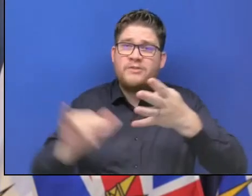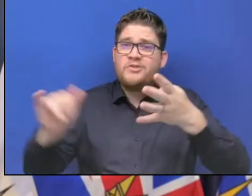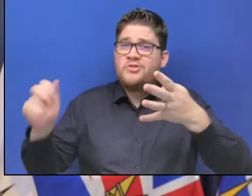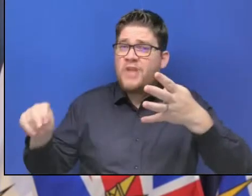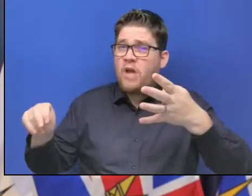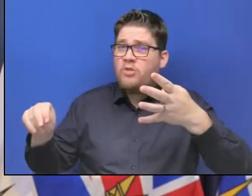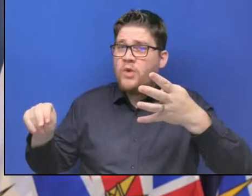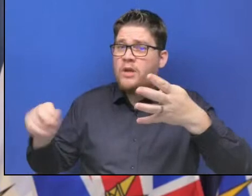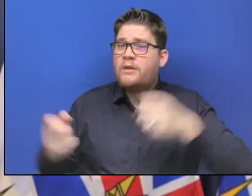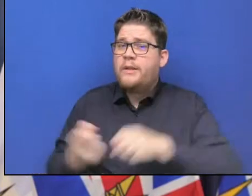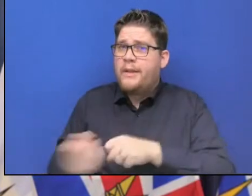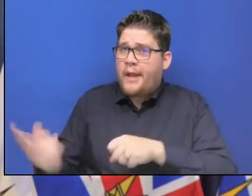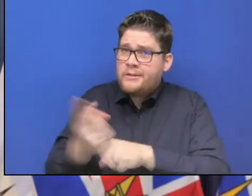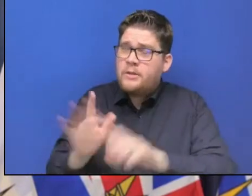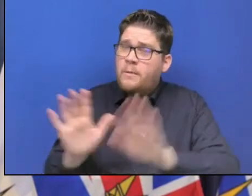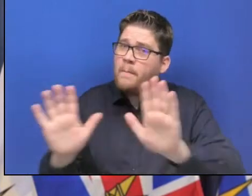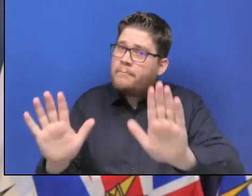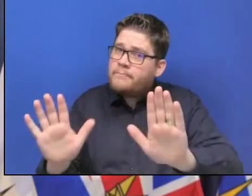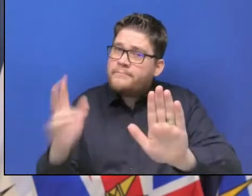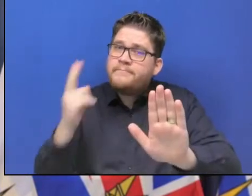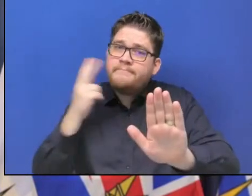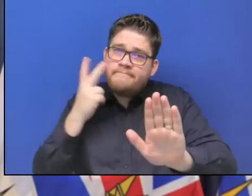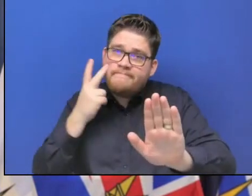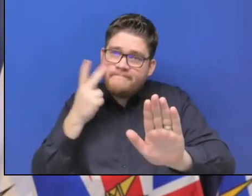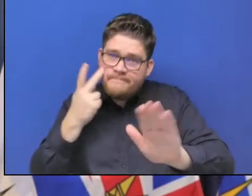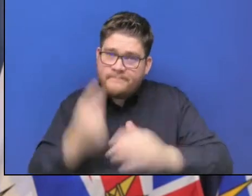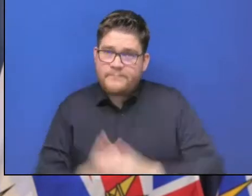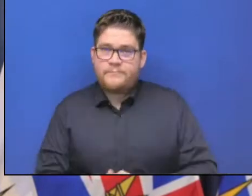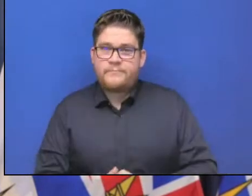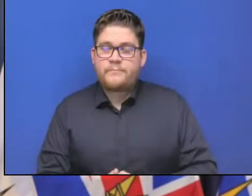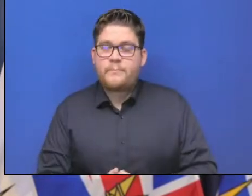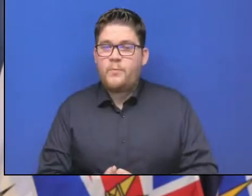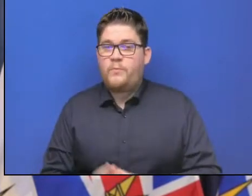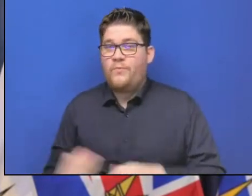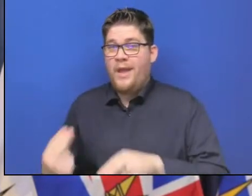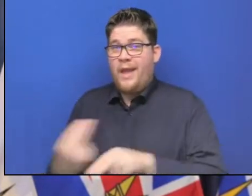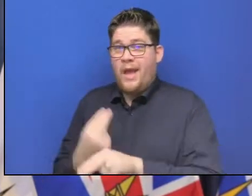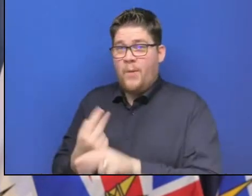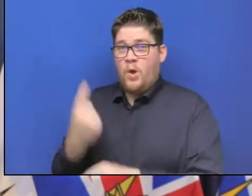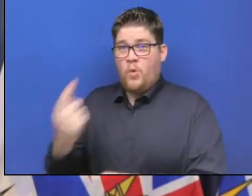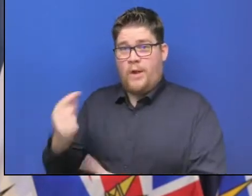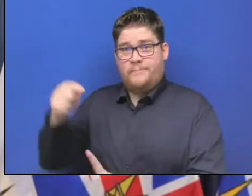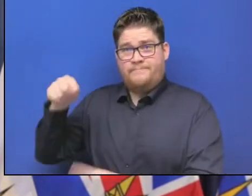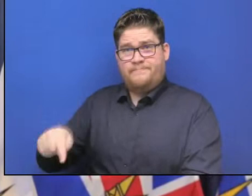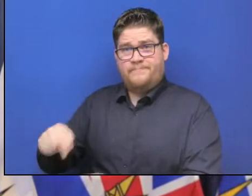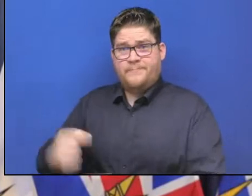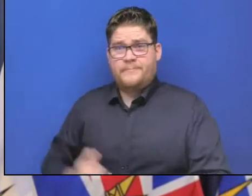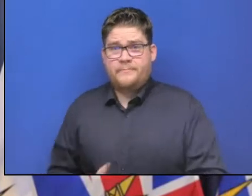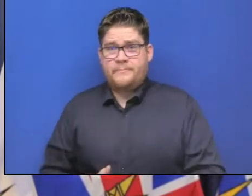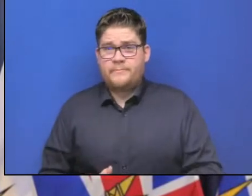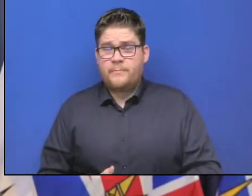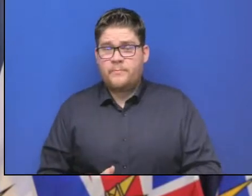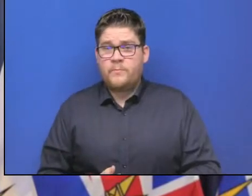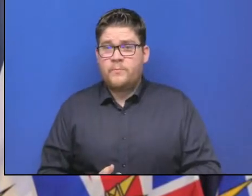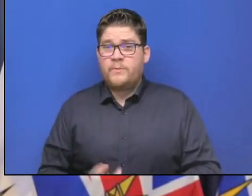As it relates to Highway 1 and just over an hour from now, we're reopening at 2pm,